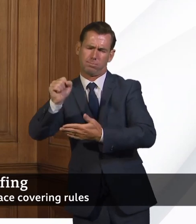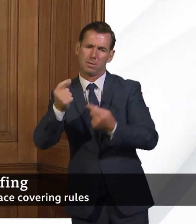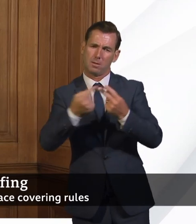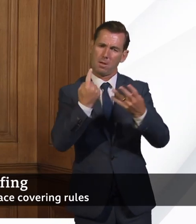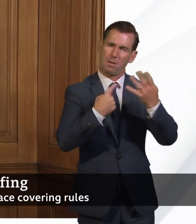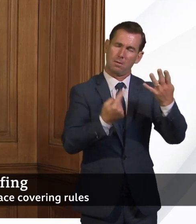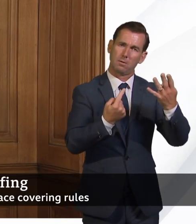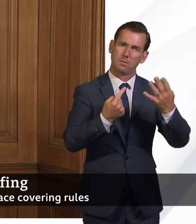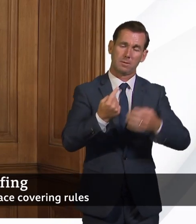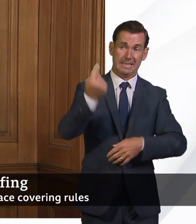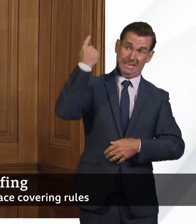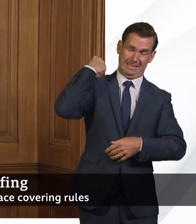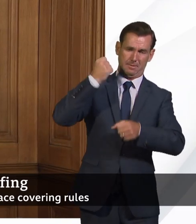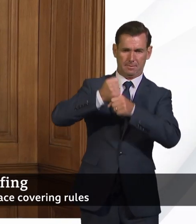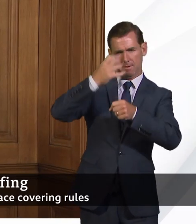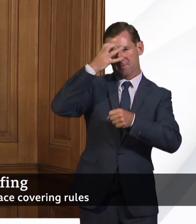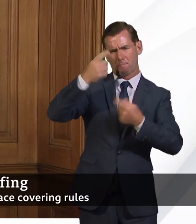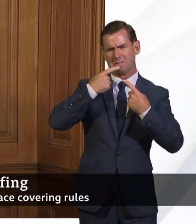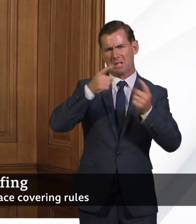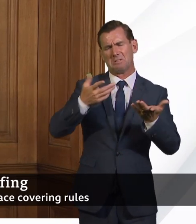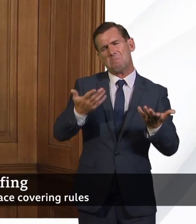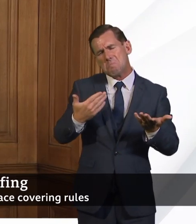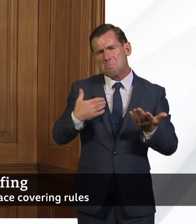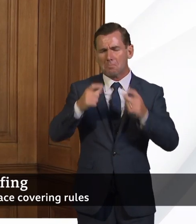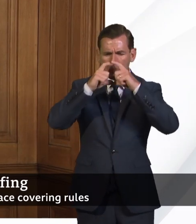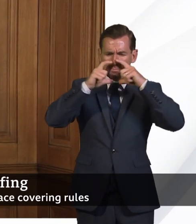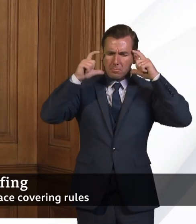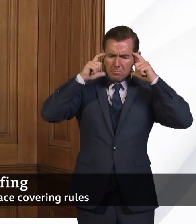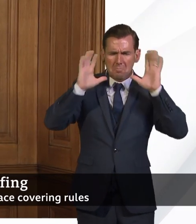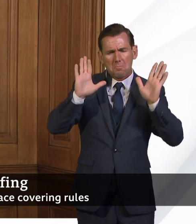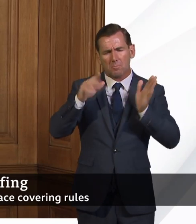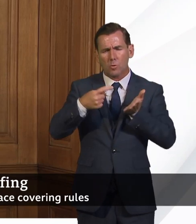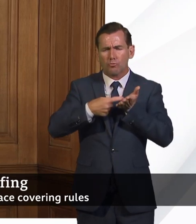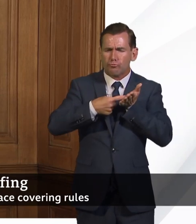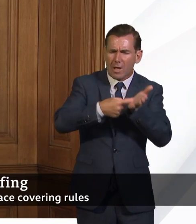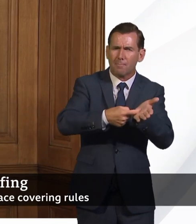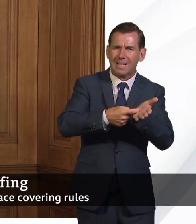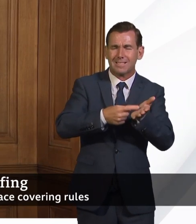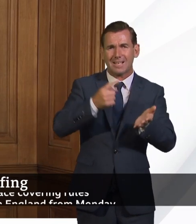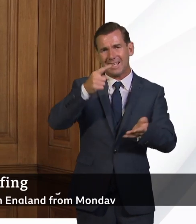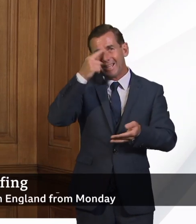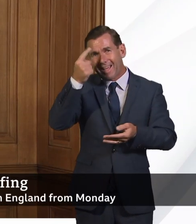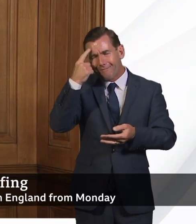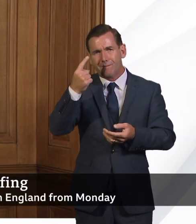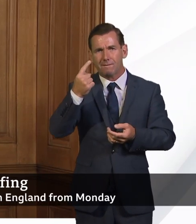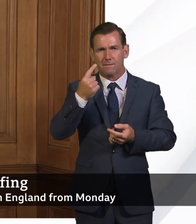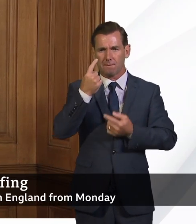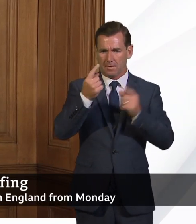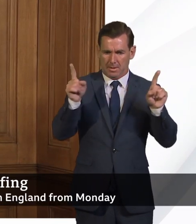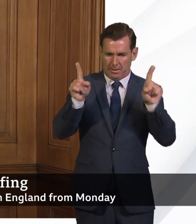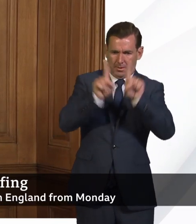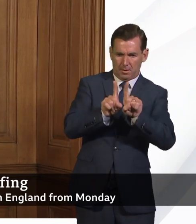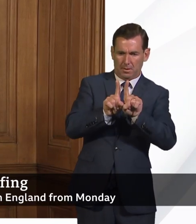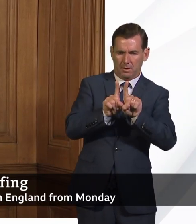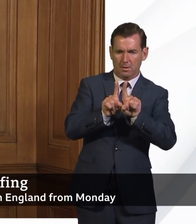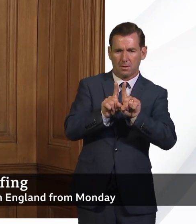that face coverings were recommended when it might be likely that you would be close to other